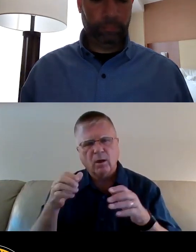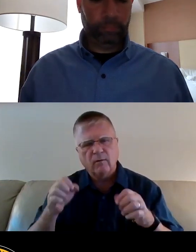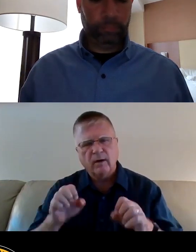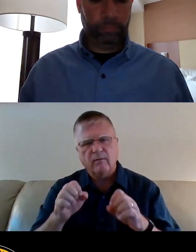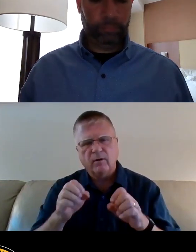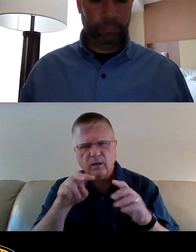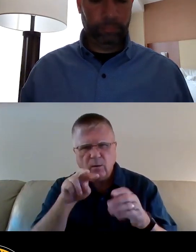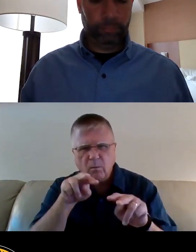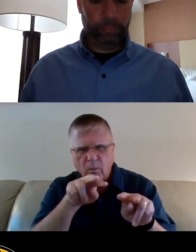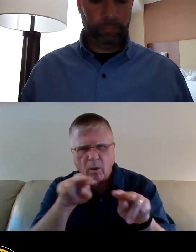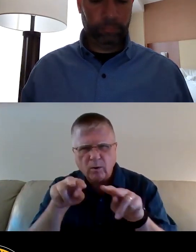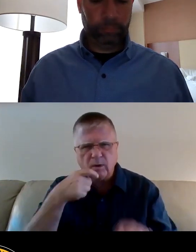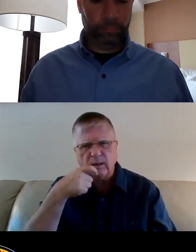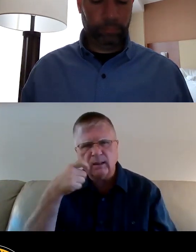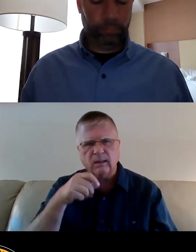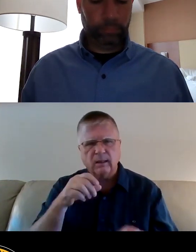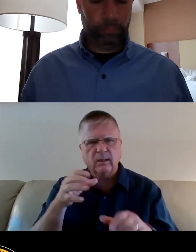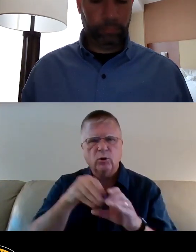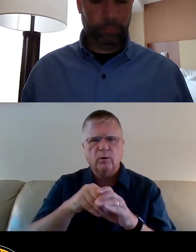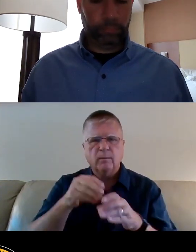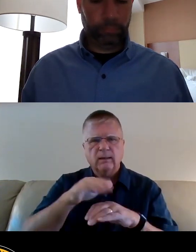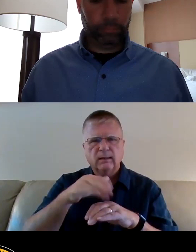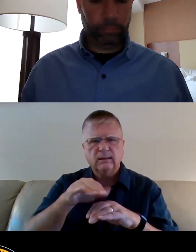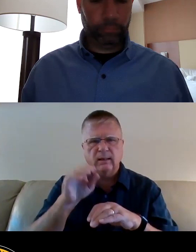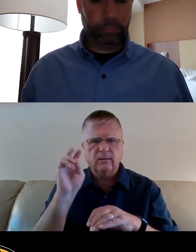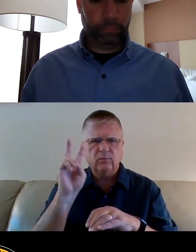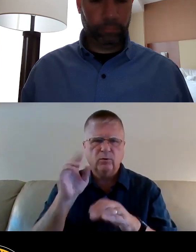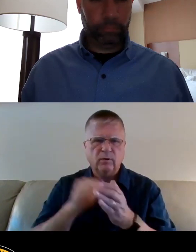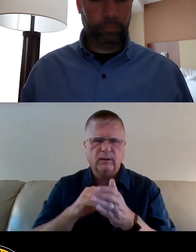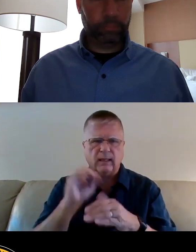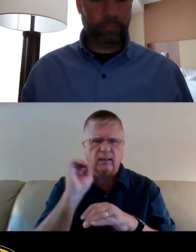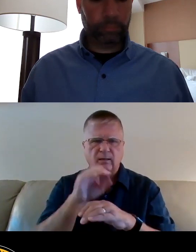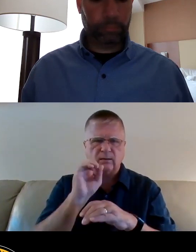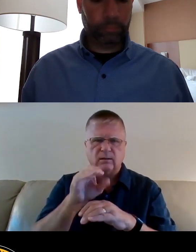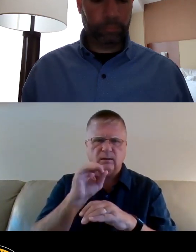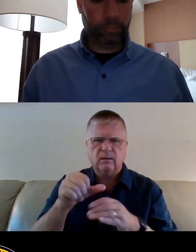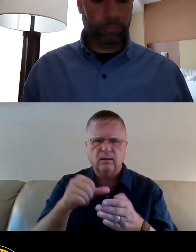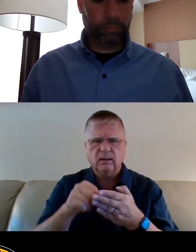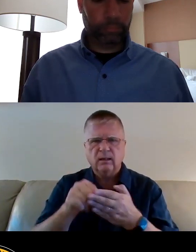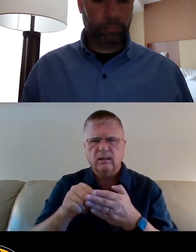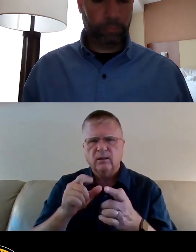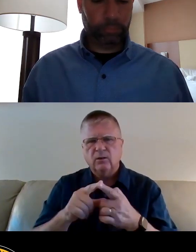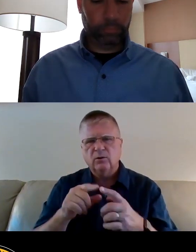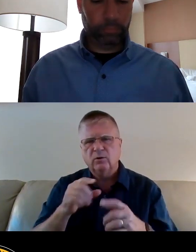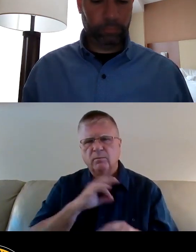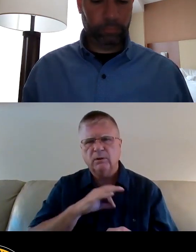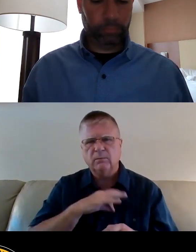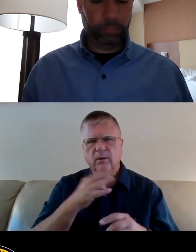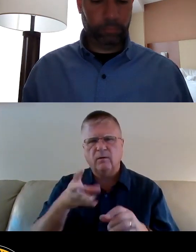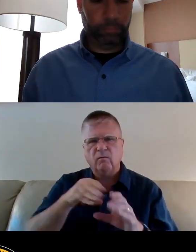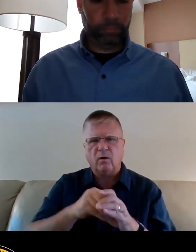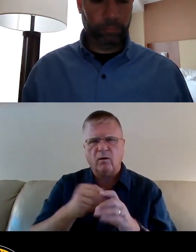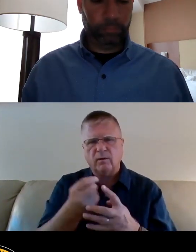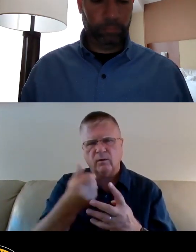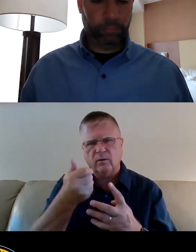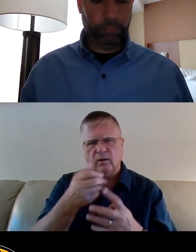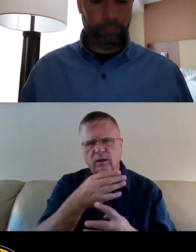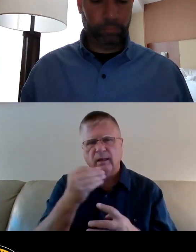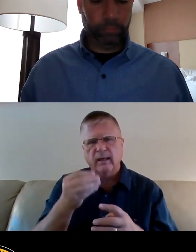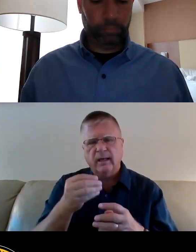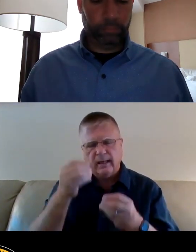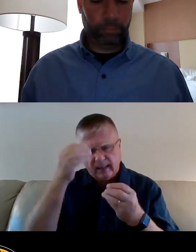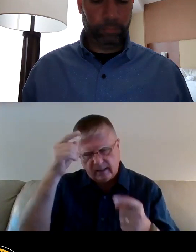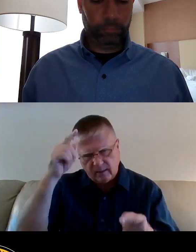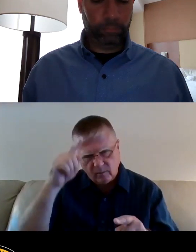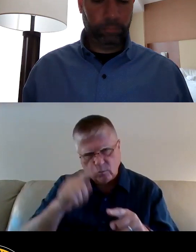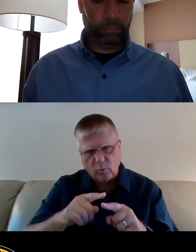including sending about 2,000 mailers since September to Pittsburgh residents involved in evictions, informing them about moratoriums, rental assistance, and